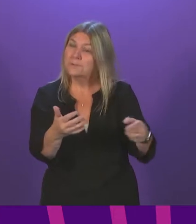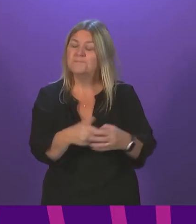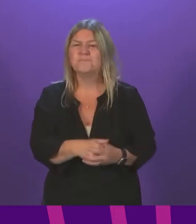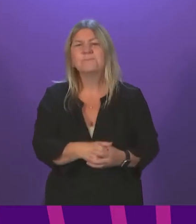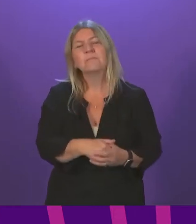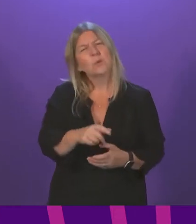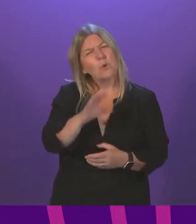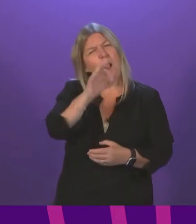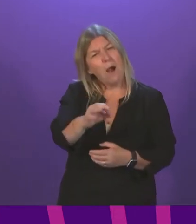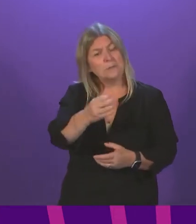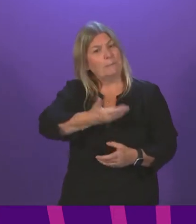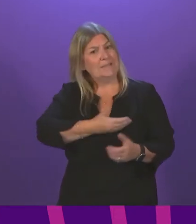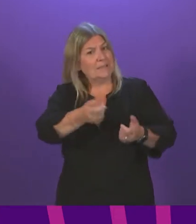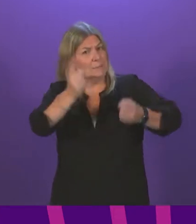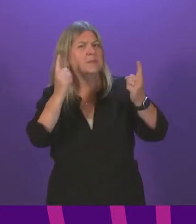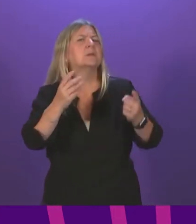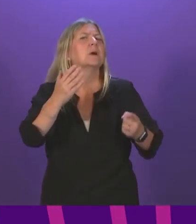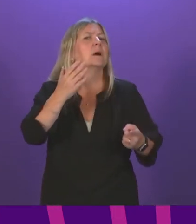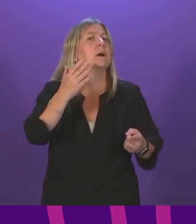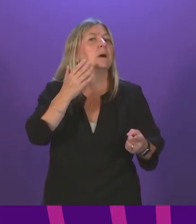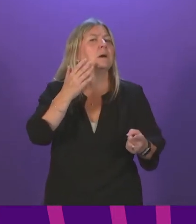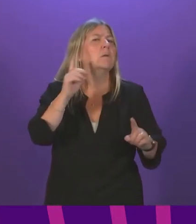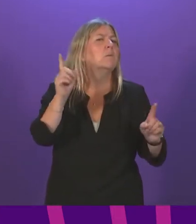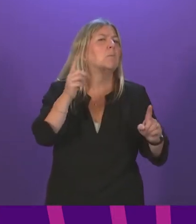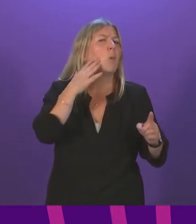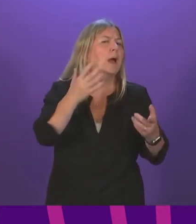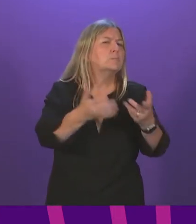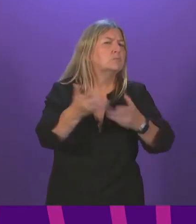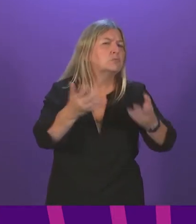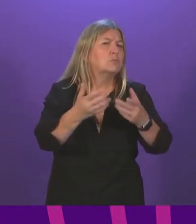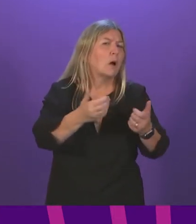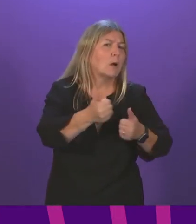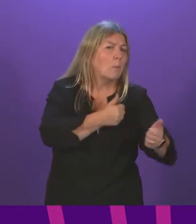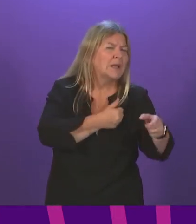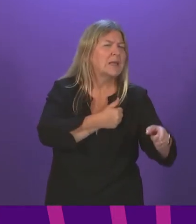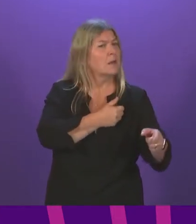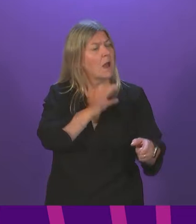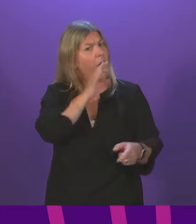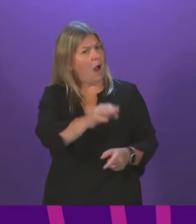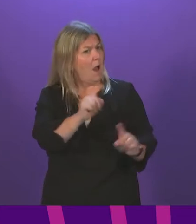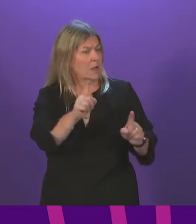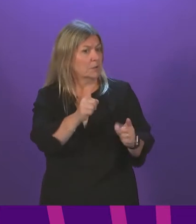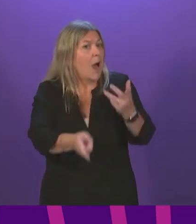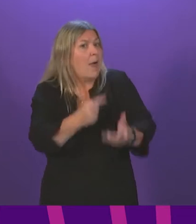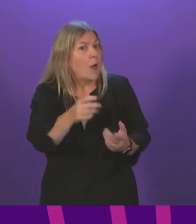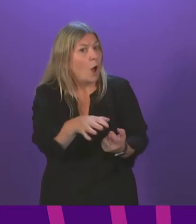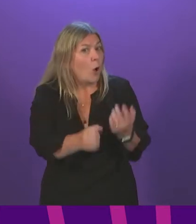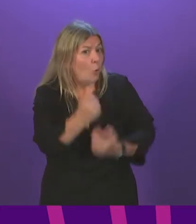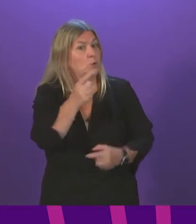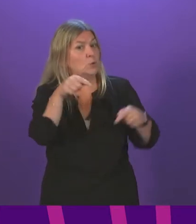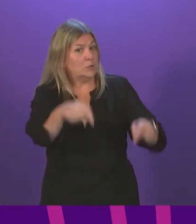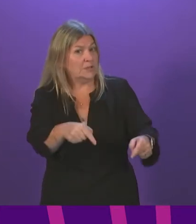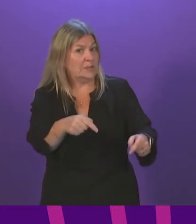will he ask the Business Minister, when he meets with the company, to discuss their worldwide vaccine market opportunities and this